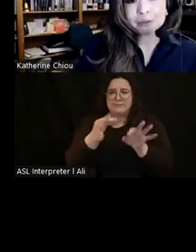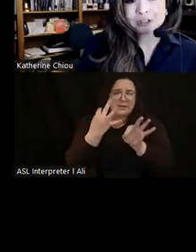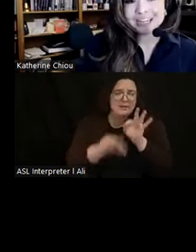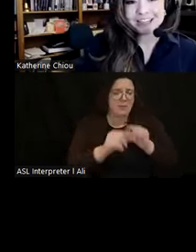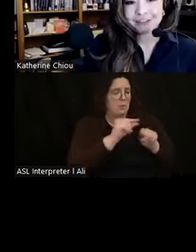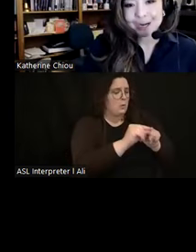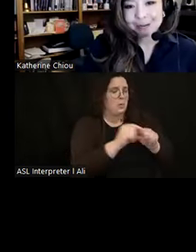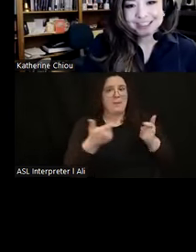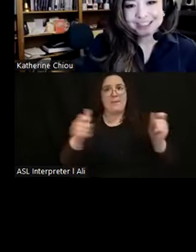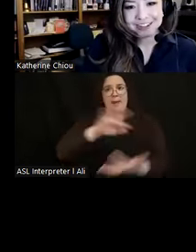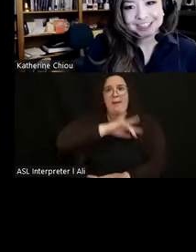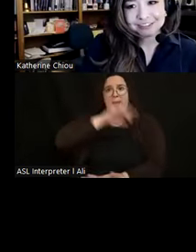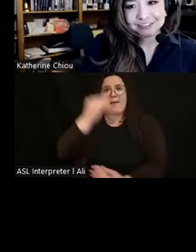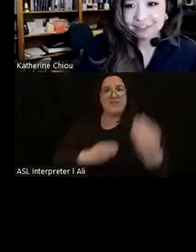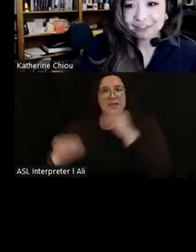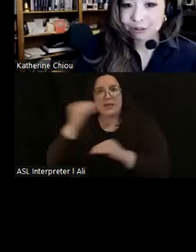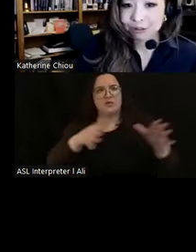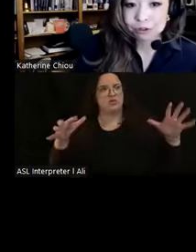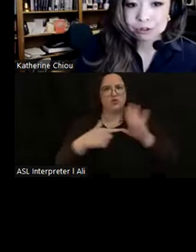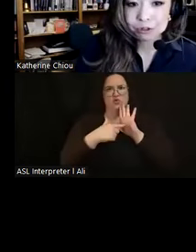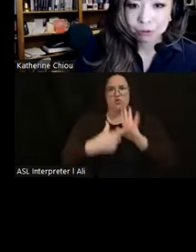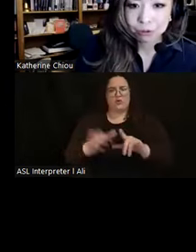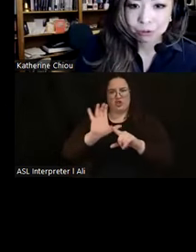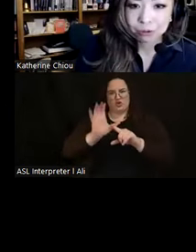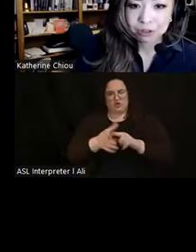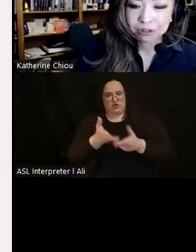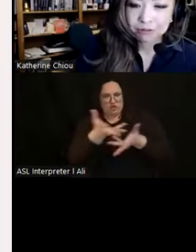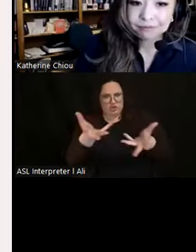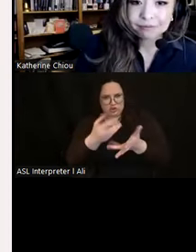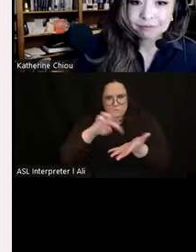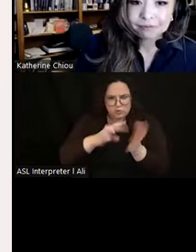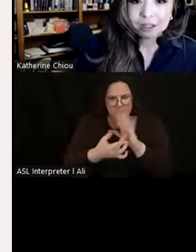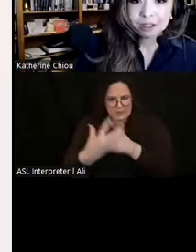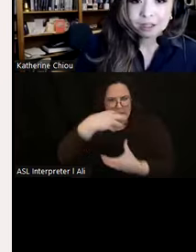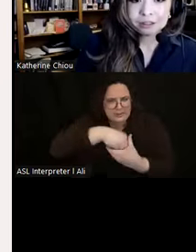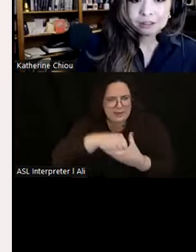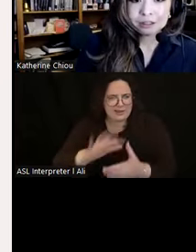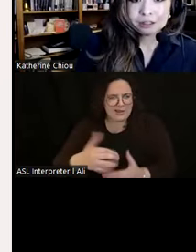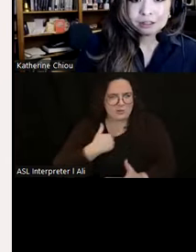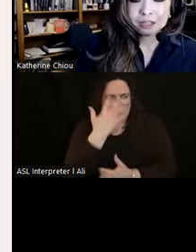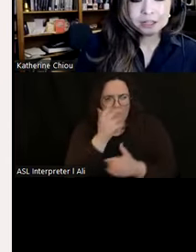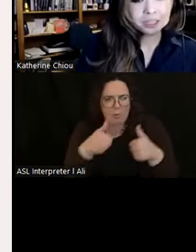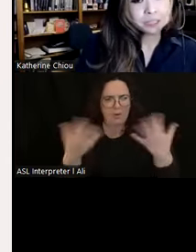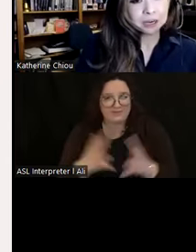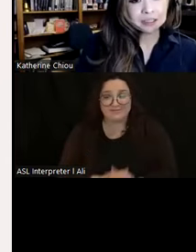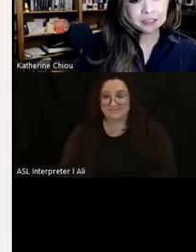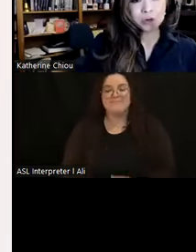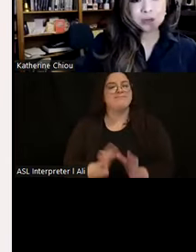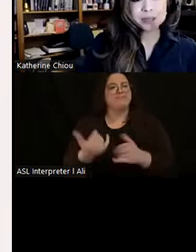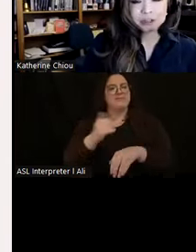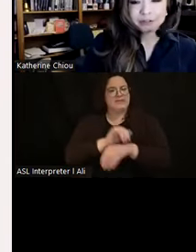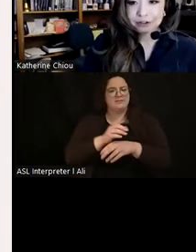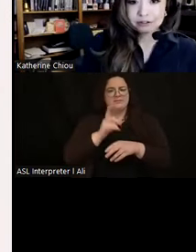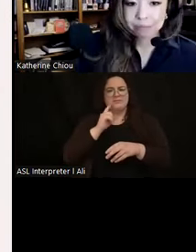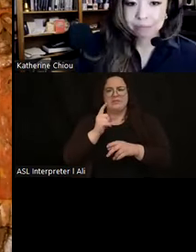a chapter in the vibrant narrative of a culture's soul. In this presentation, we're going to traverse the